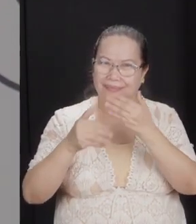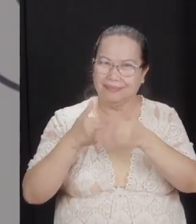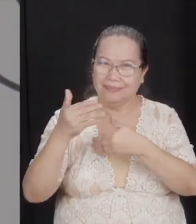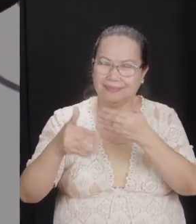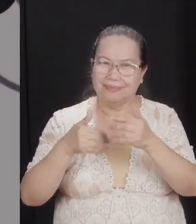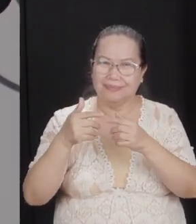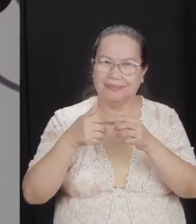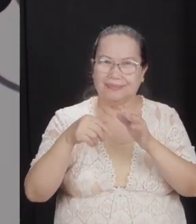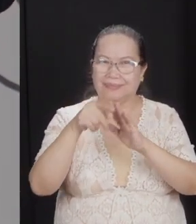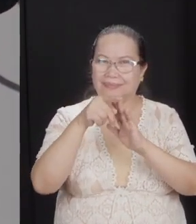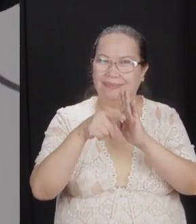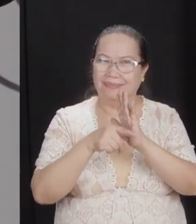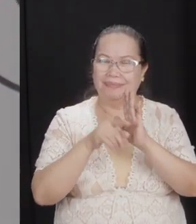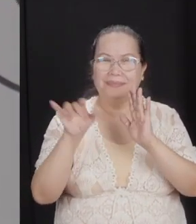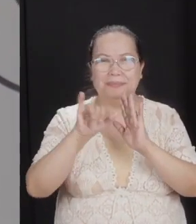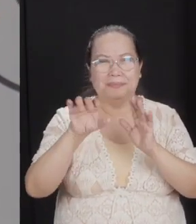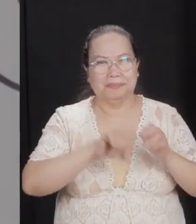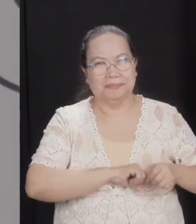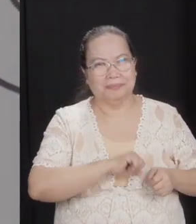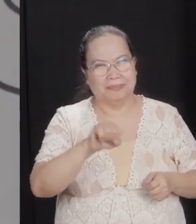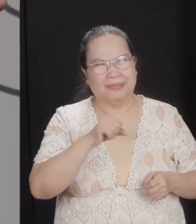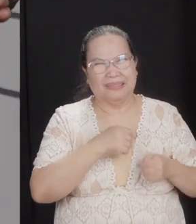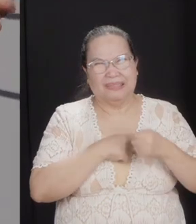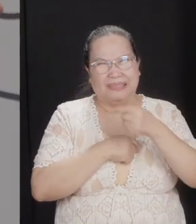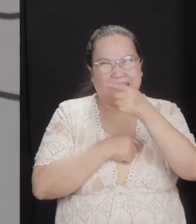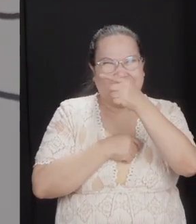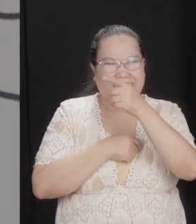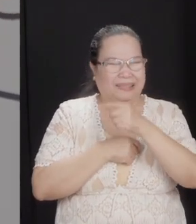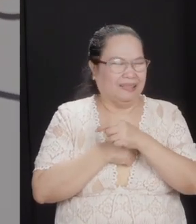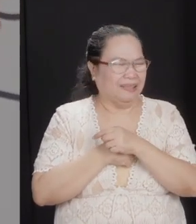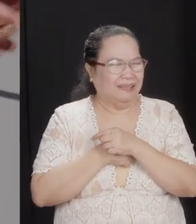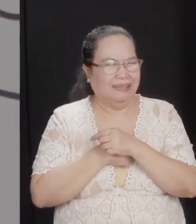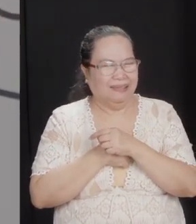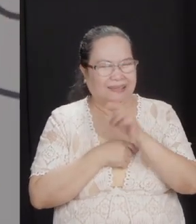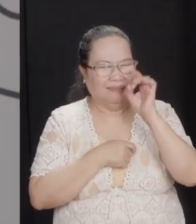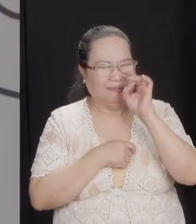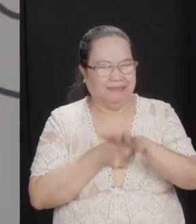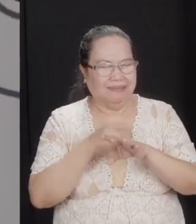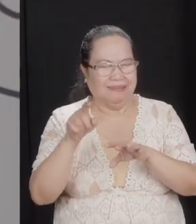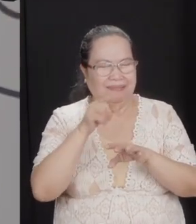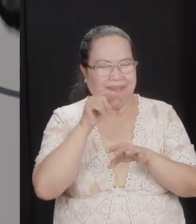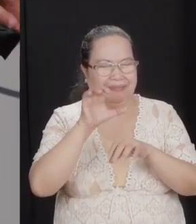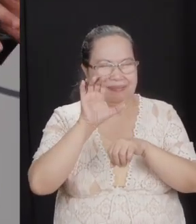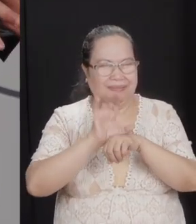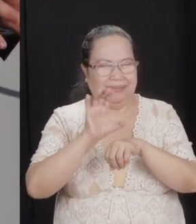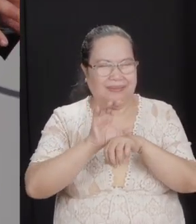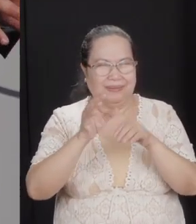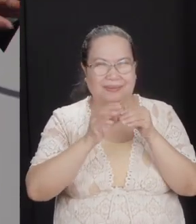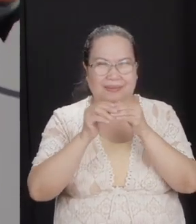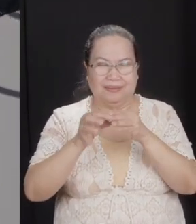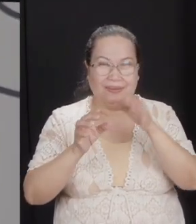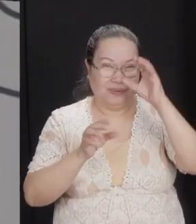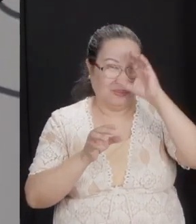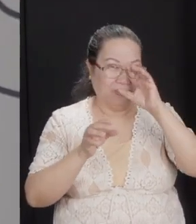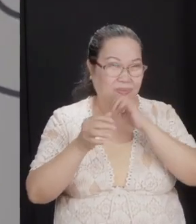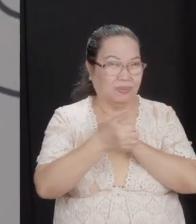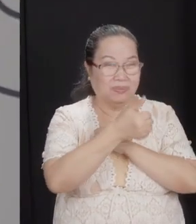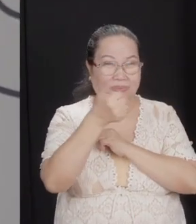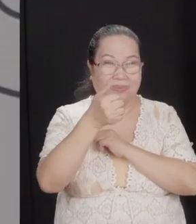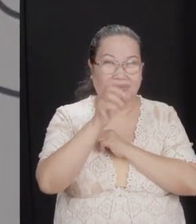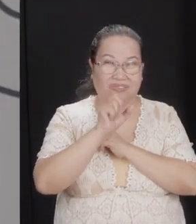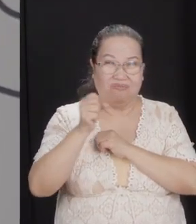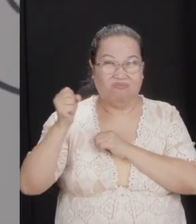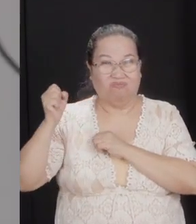policy, like a weapon. Oh, I do not like this church leader. So I will look for something I can throw.